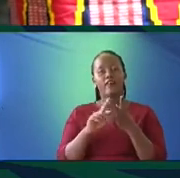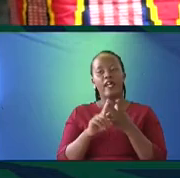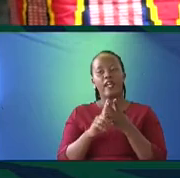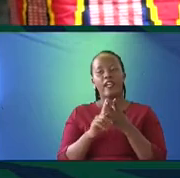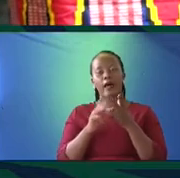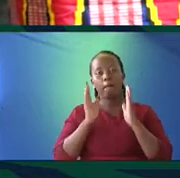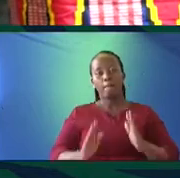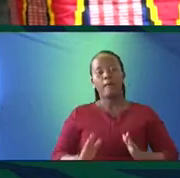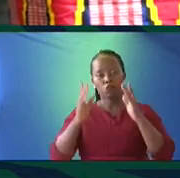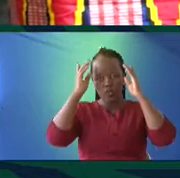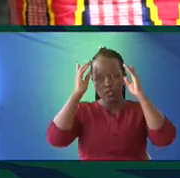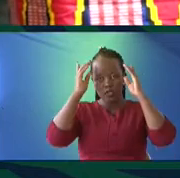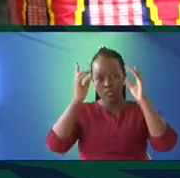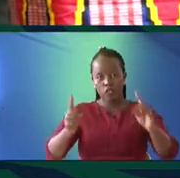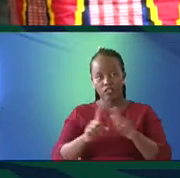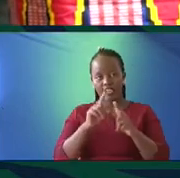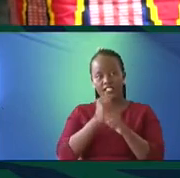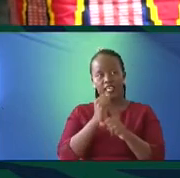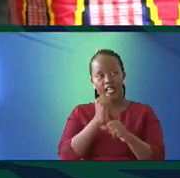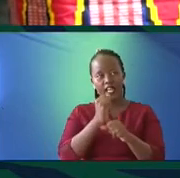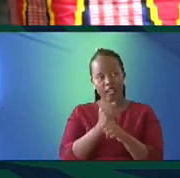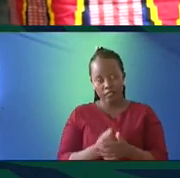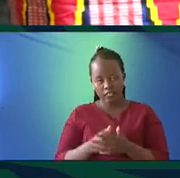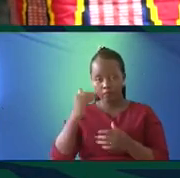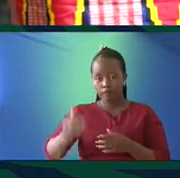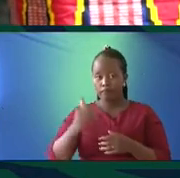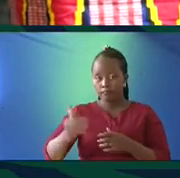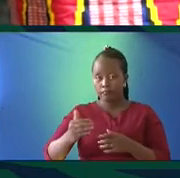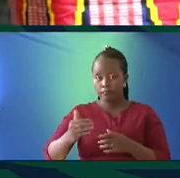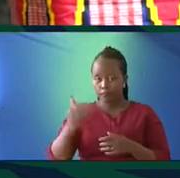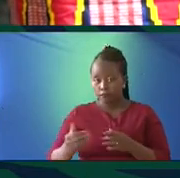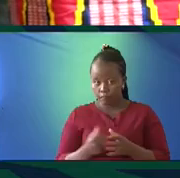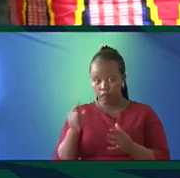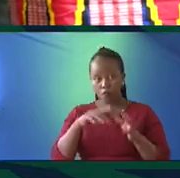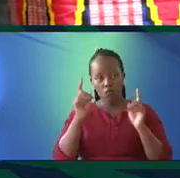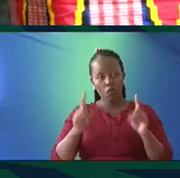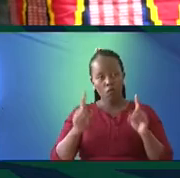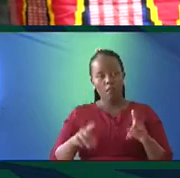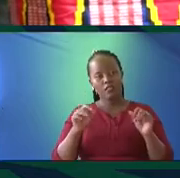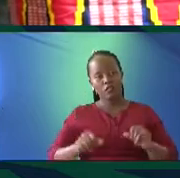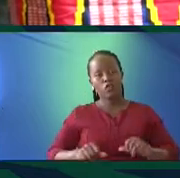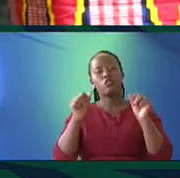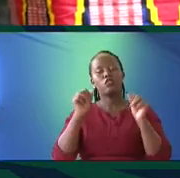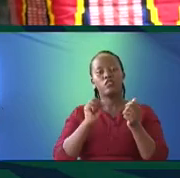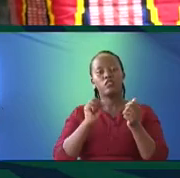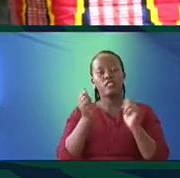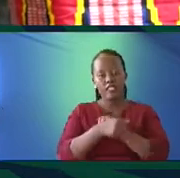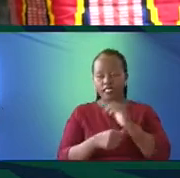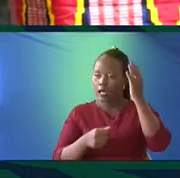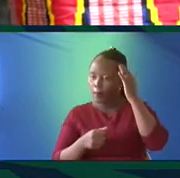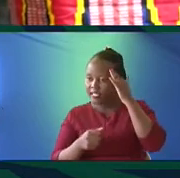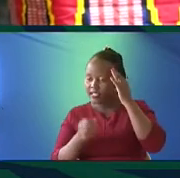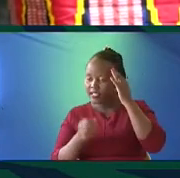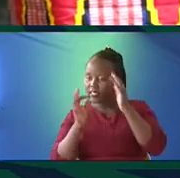a personal decision and effort to do. On a day-to-day basis, we have to continue decolonizing our minds, whether it